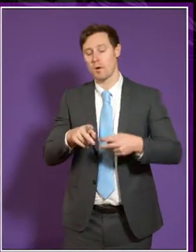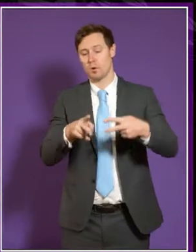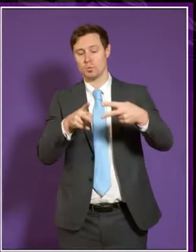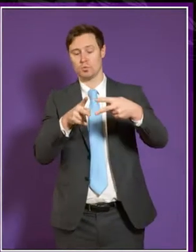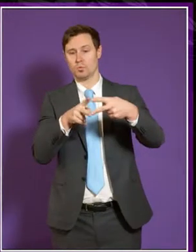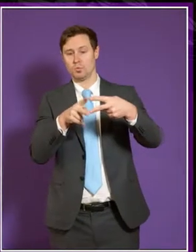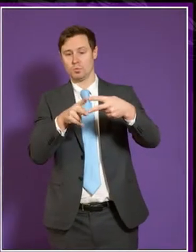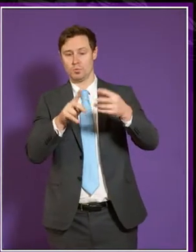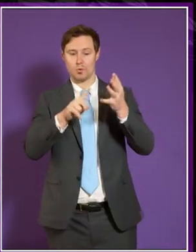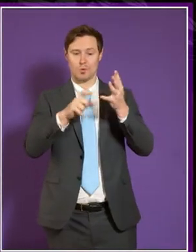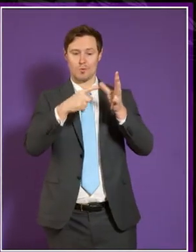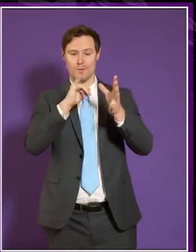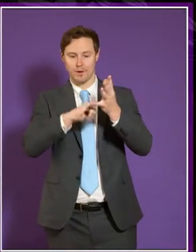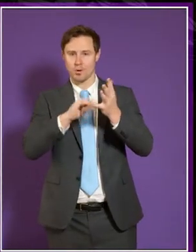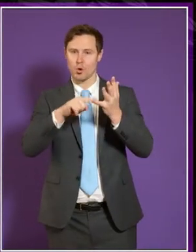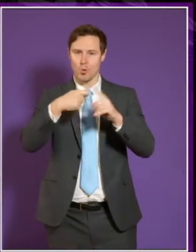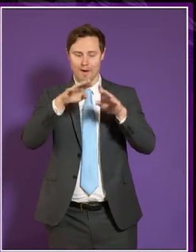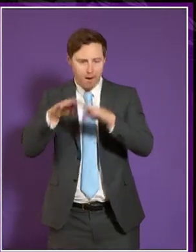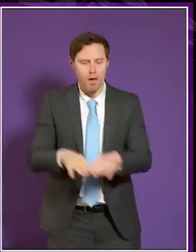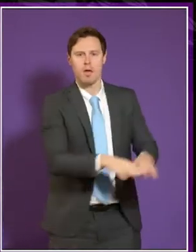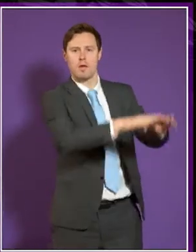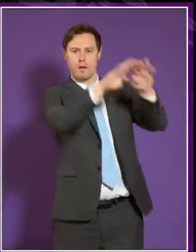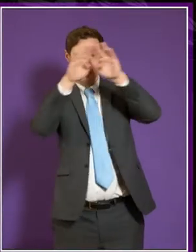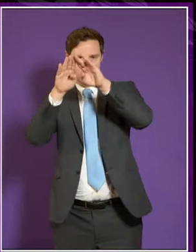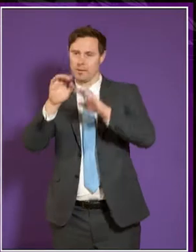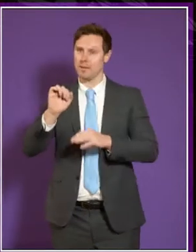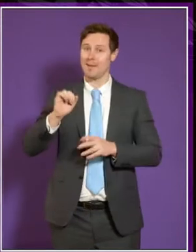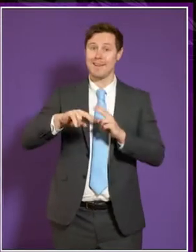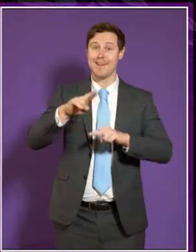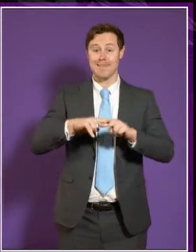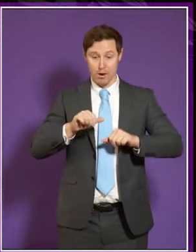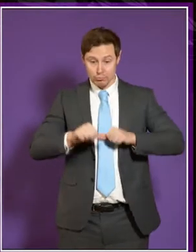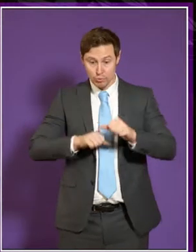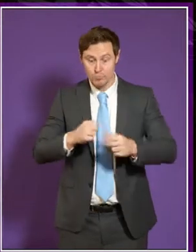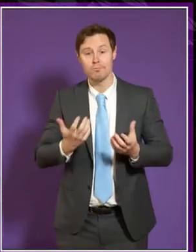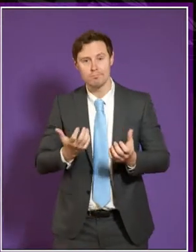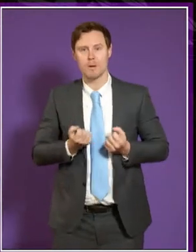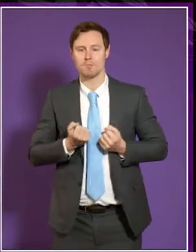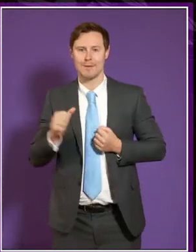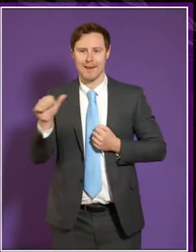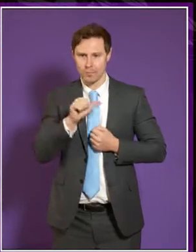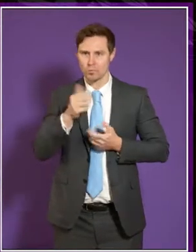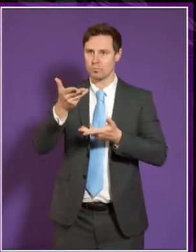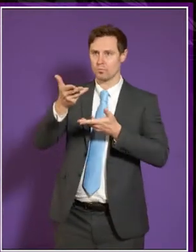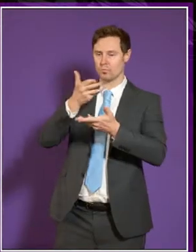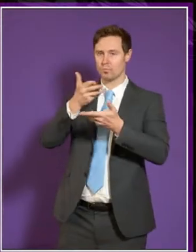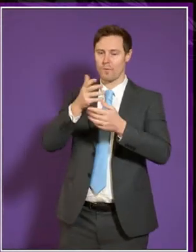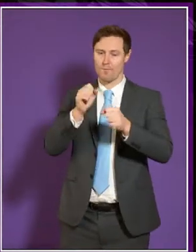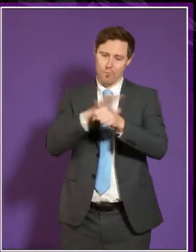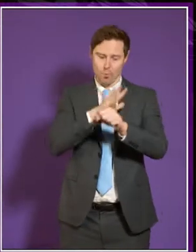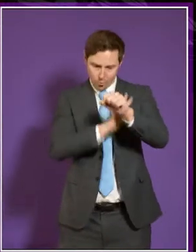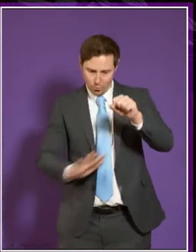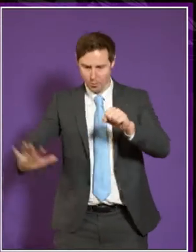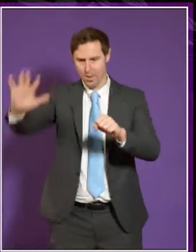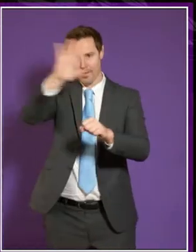UCAS is a UK wide body, and the procedures it's adopted, in a sense, would have to be negotiated across the whole of the